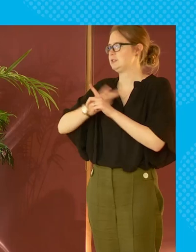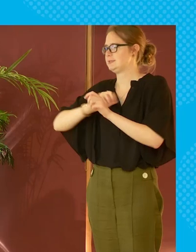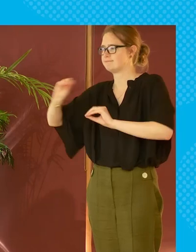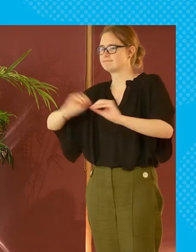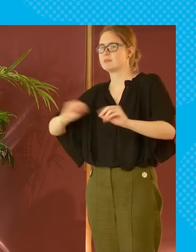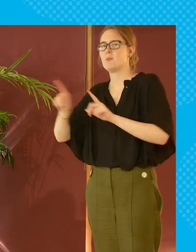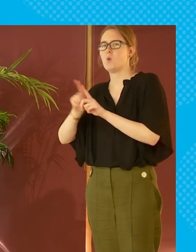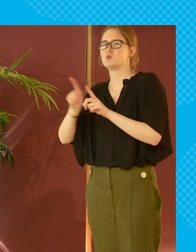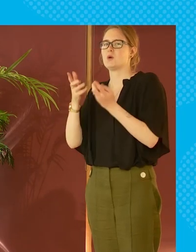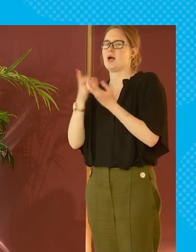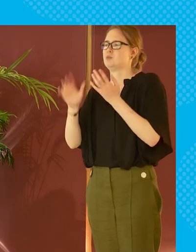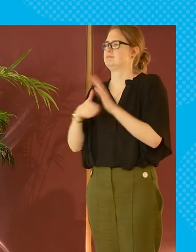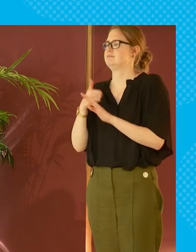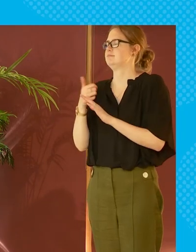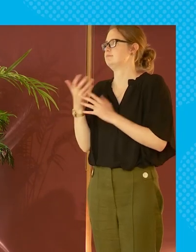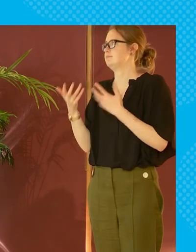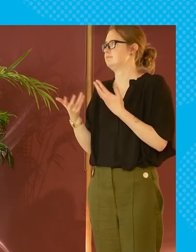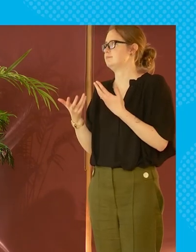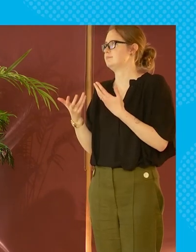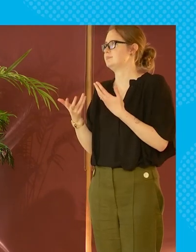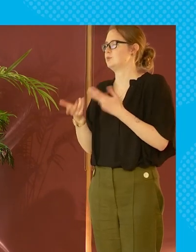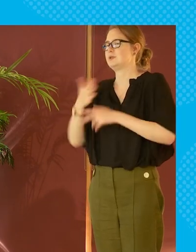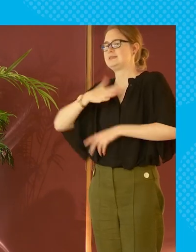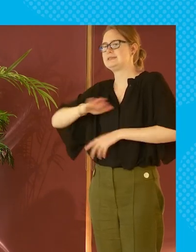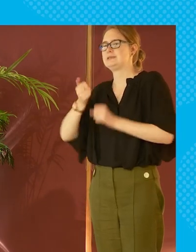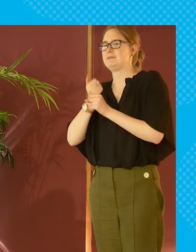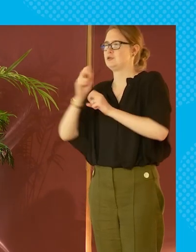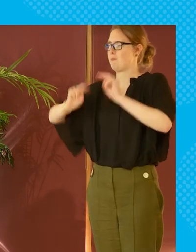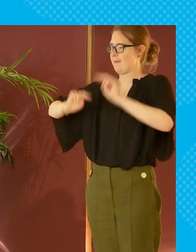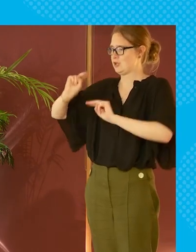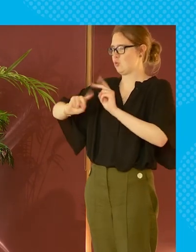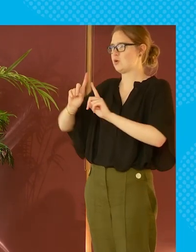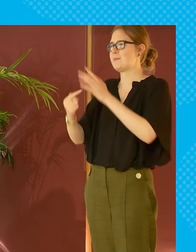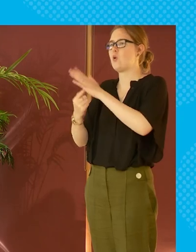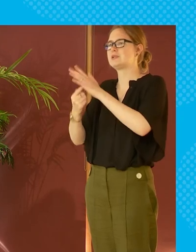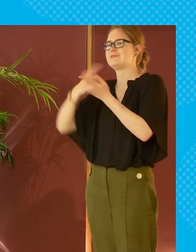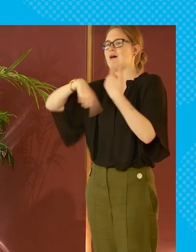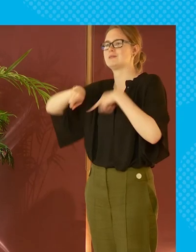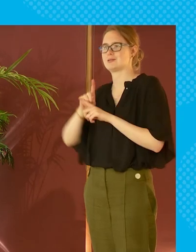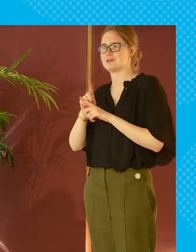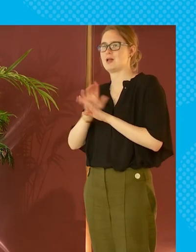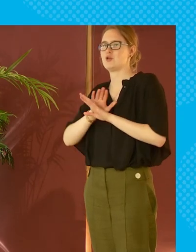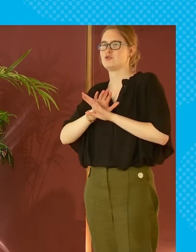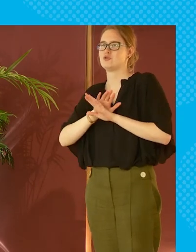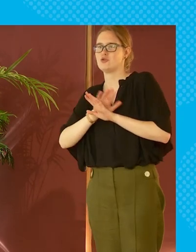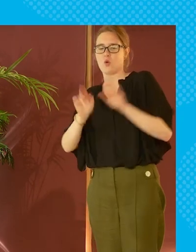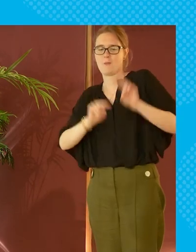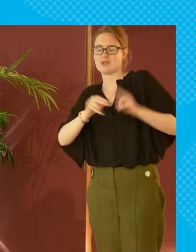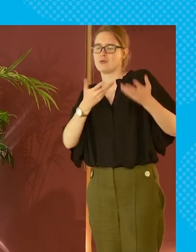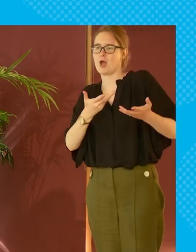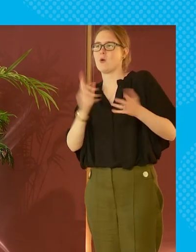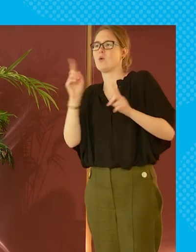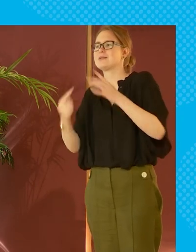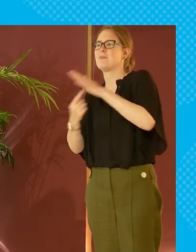redistribute but also a look at what it is we need to be measuring that's important to us as opposed to what we're